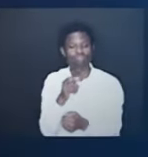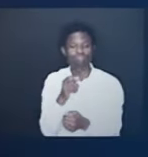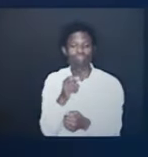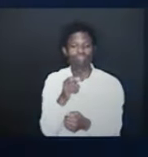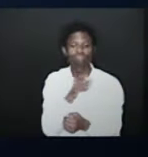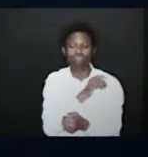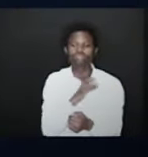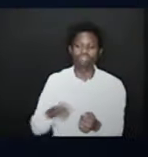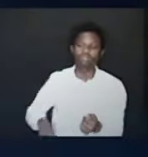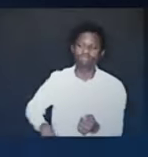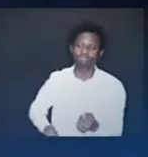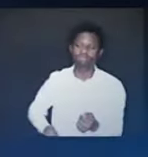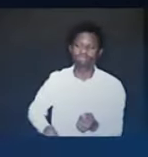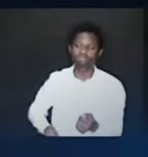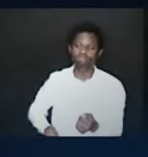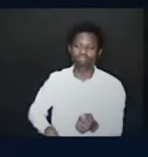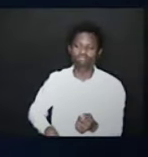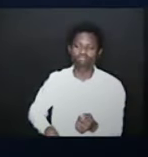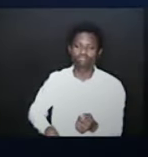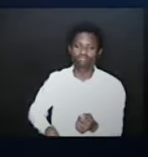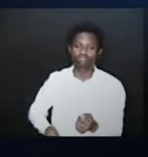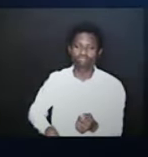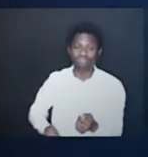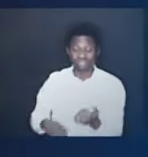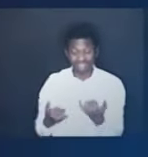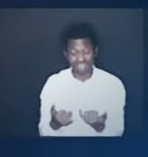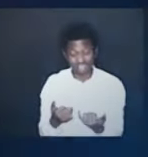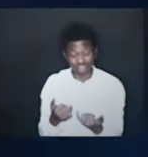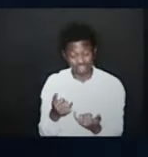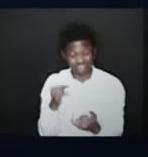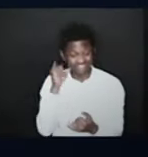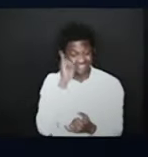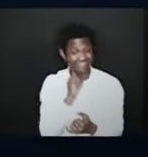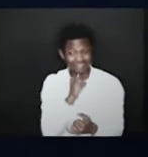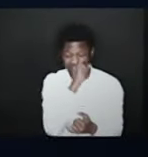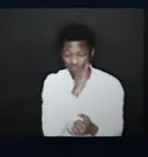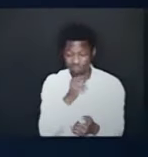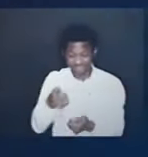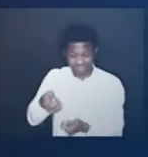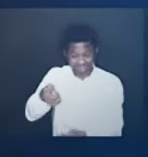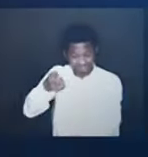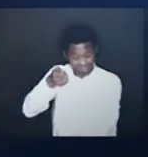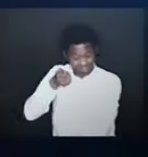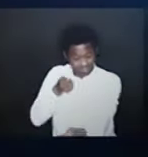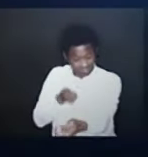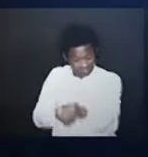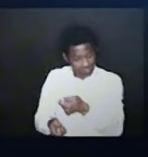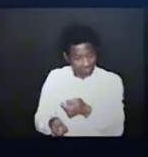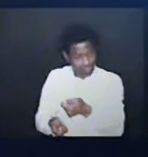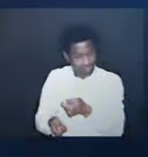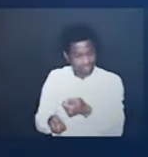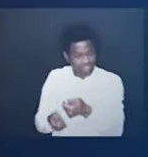israel is now substituted in the new covenant in